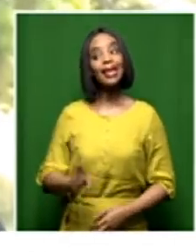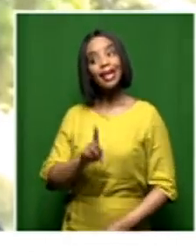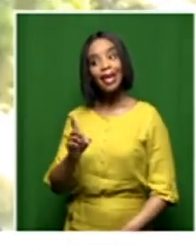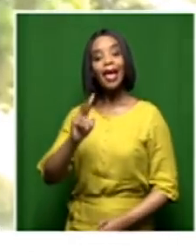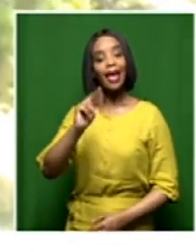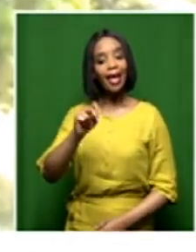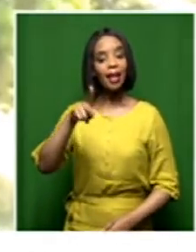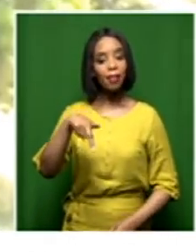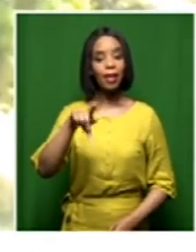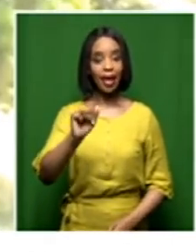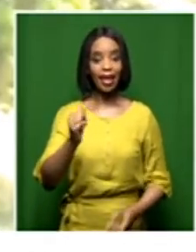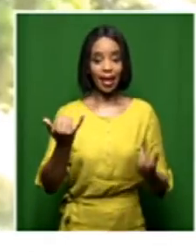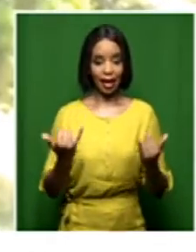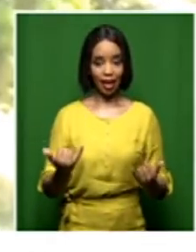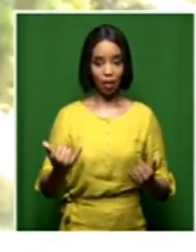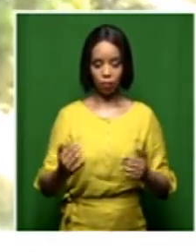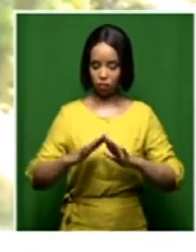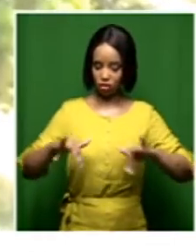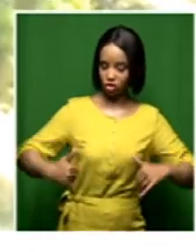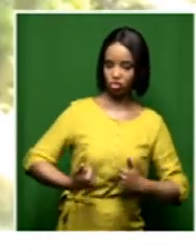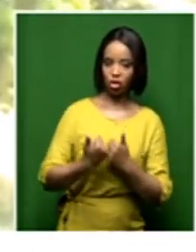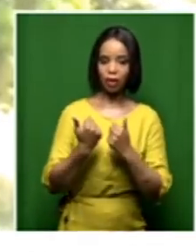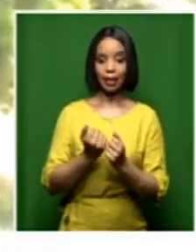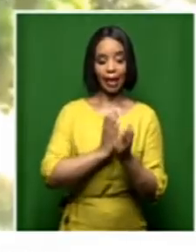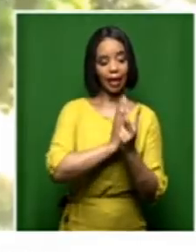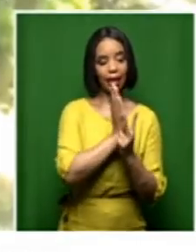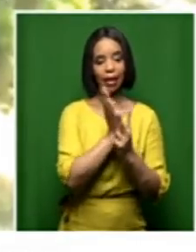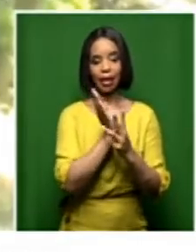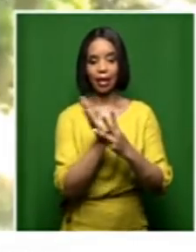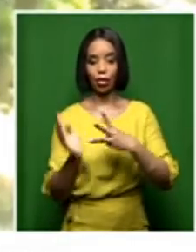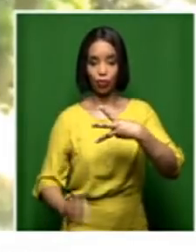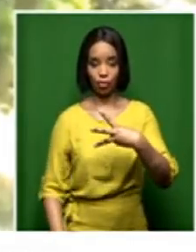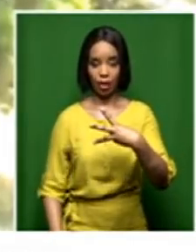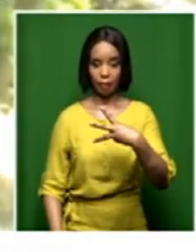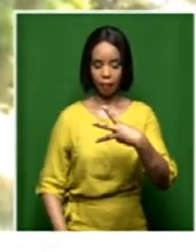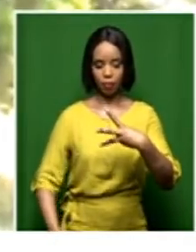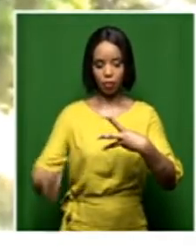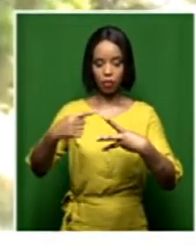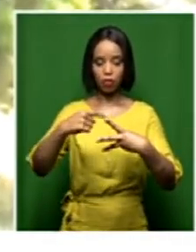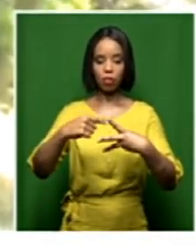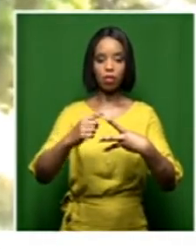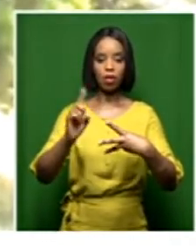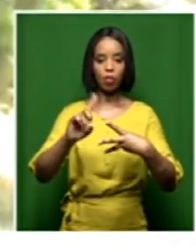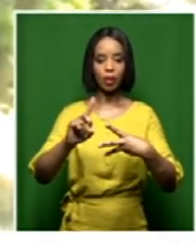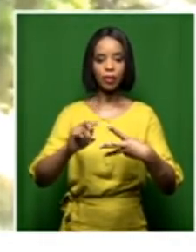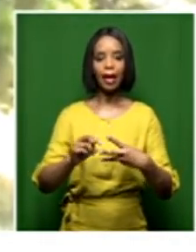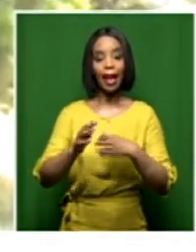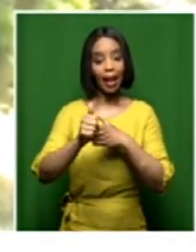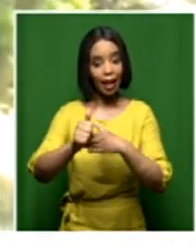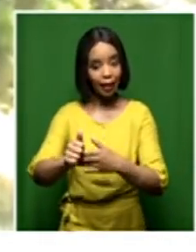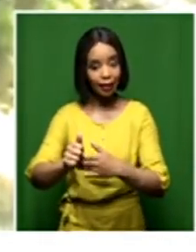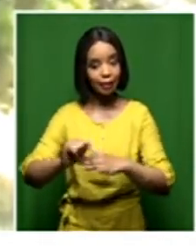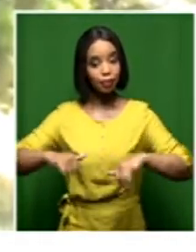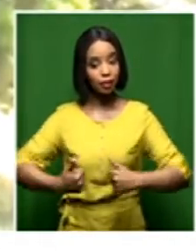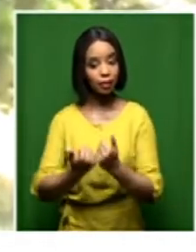is challenged in 3 France. It has leadership challenges and